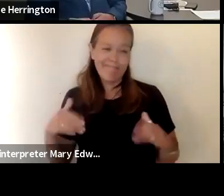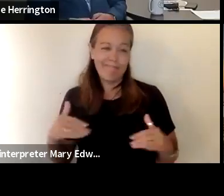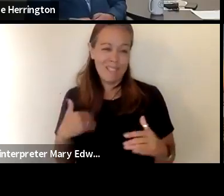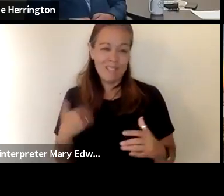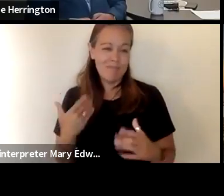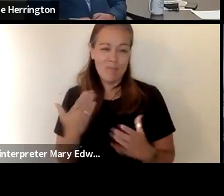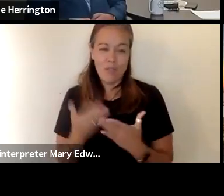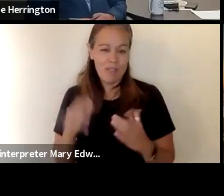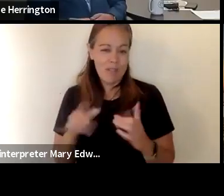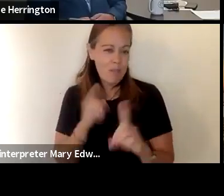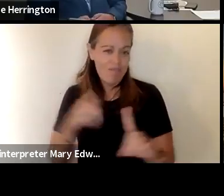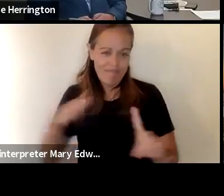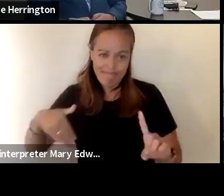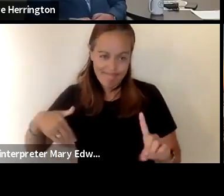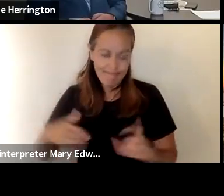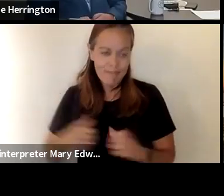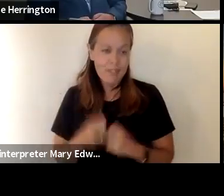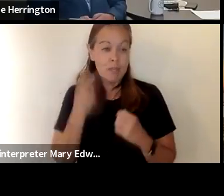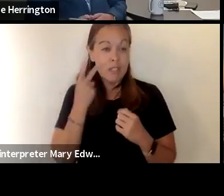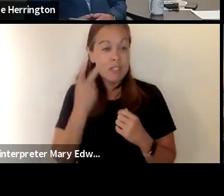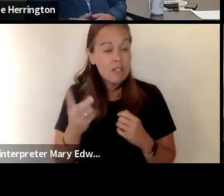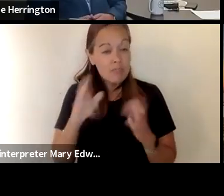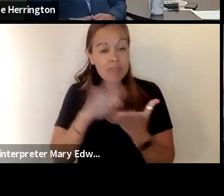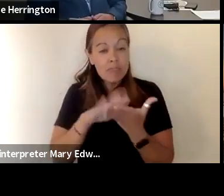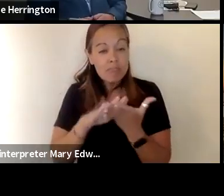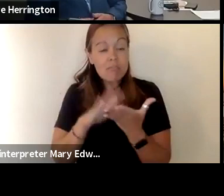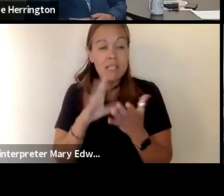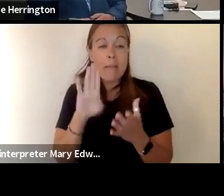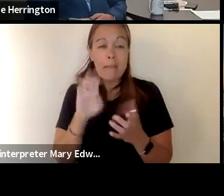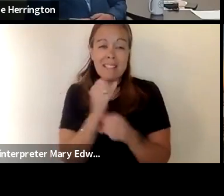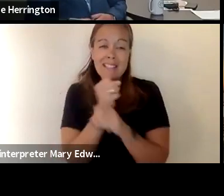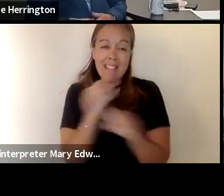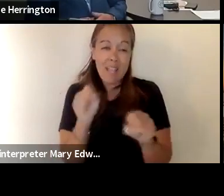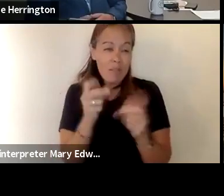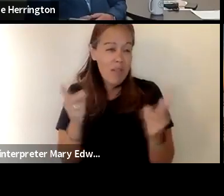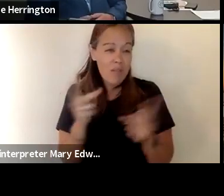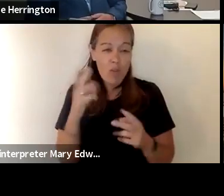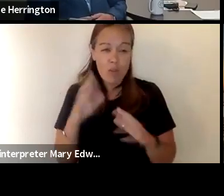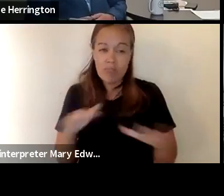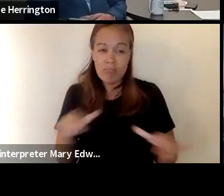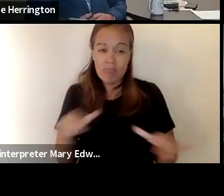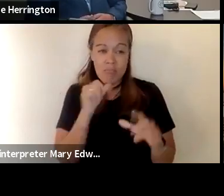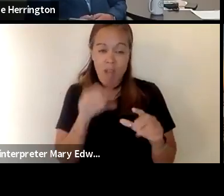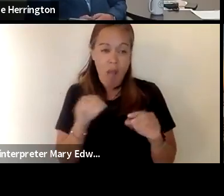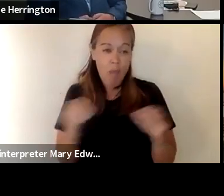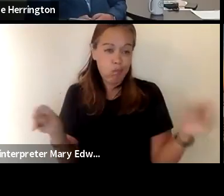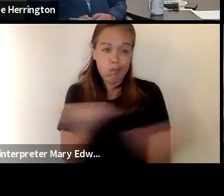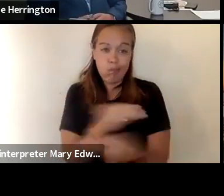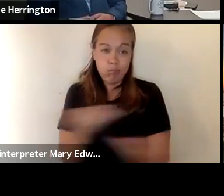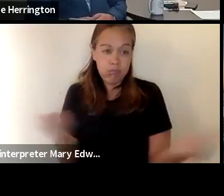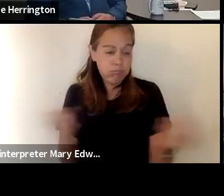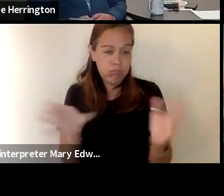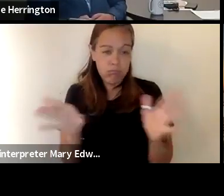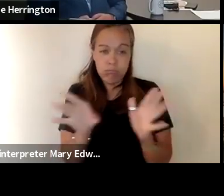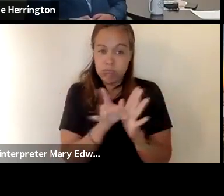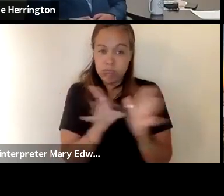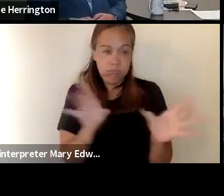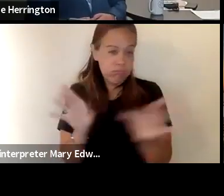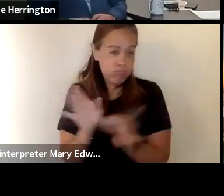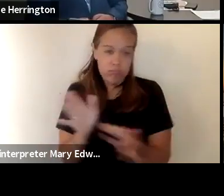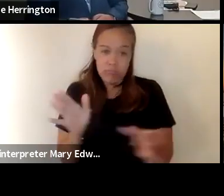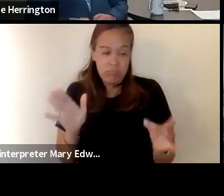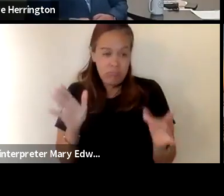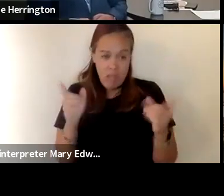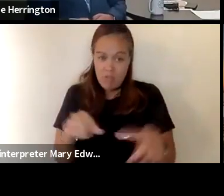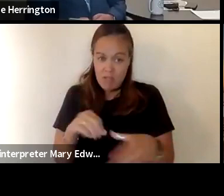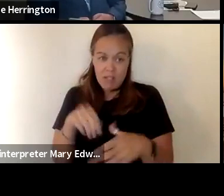point yet um we have seen that schools can be a very safe place for children there's not a lot of transmission occurring on site at schools so